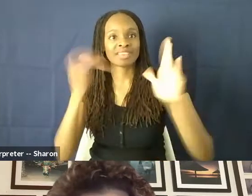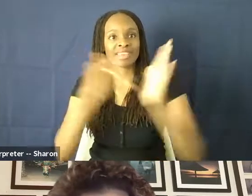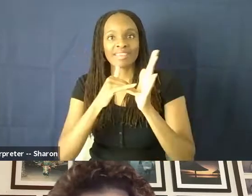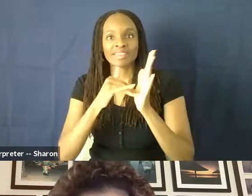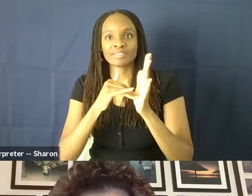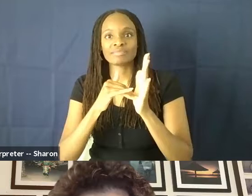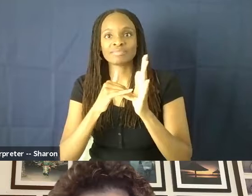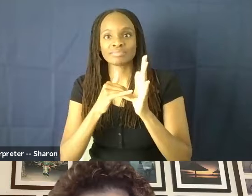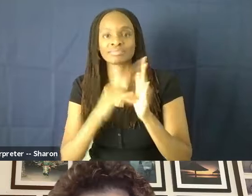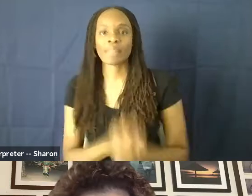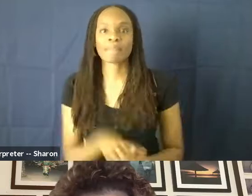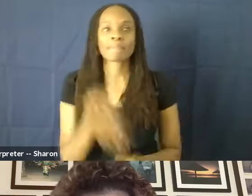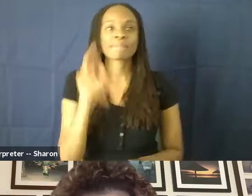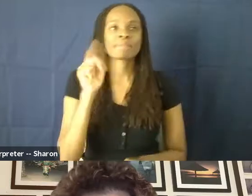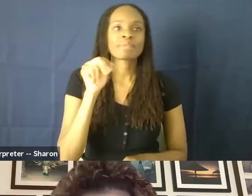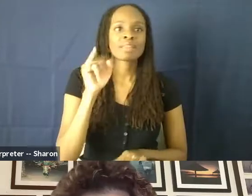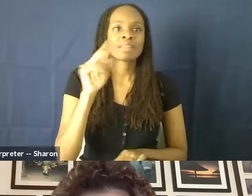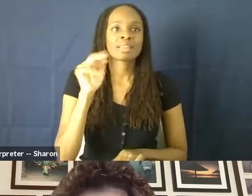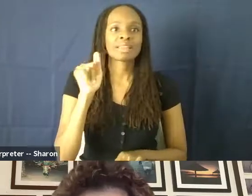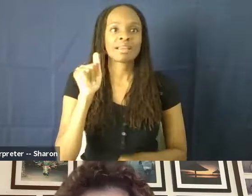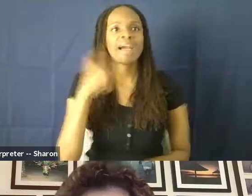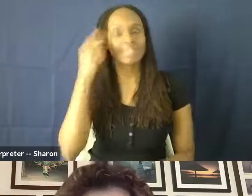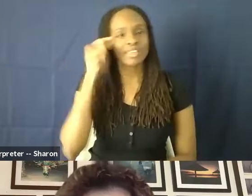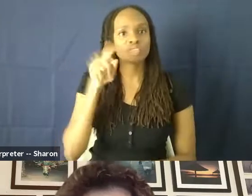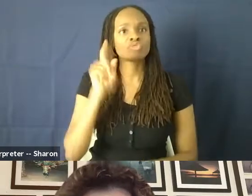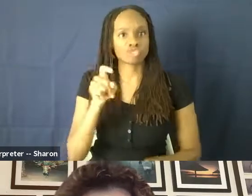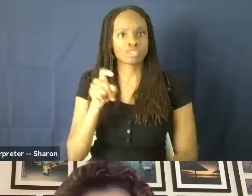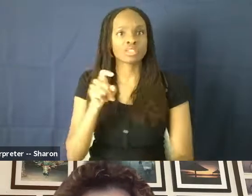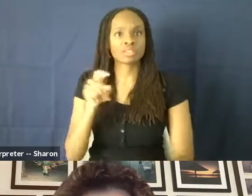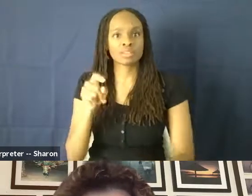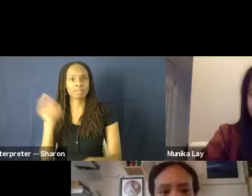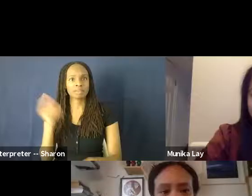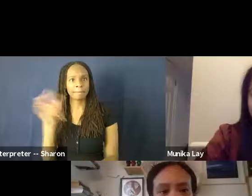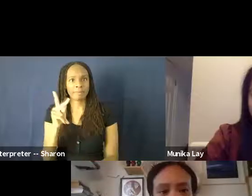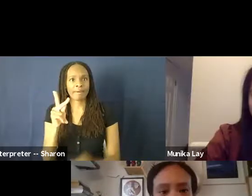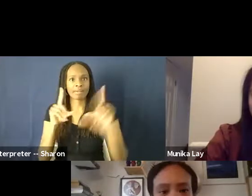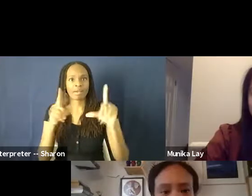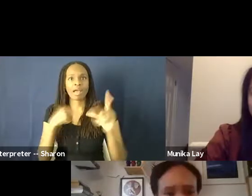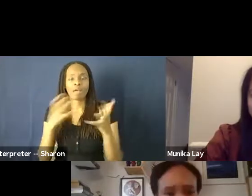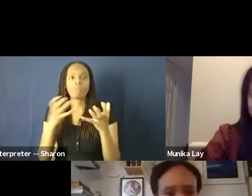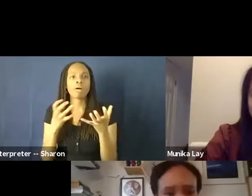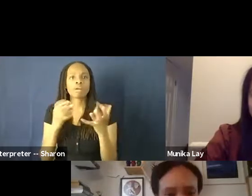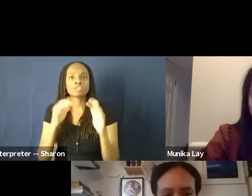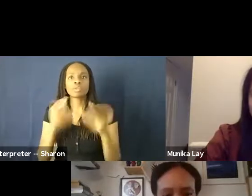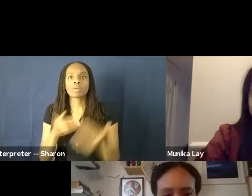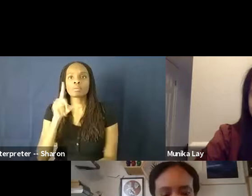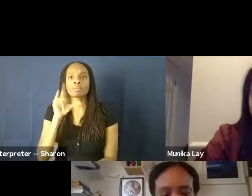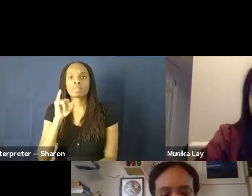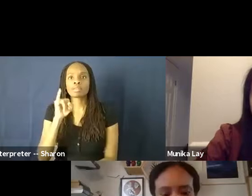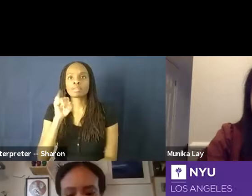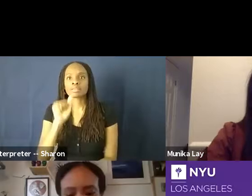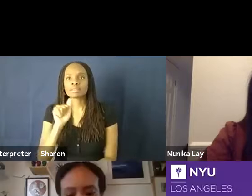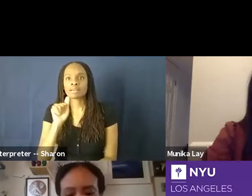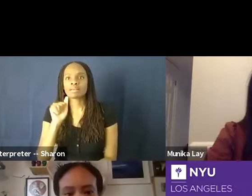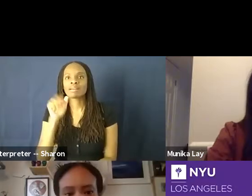And Nina, I think you should come back on as well. And I want to welcome Lisa Emery, who leads our social